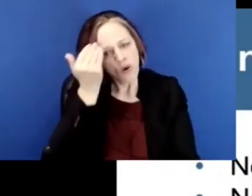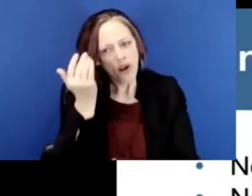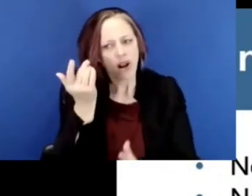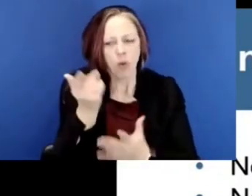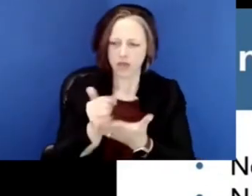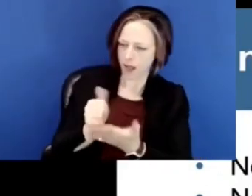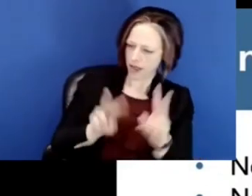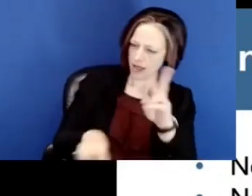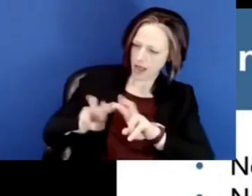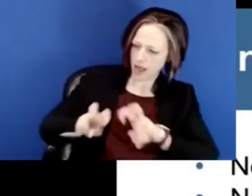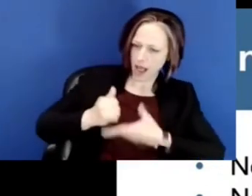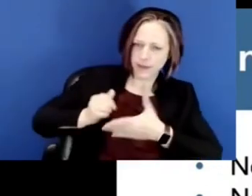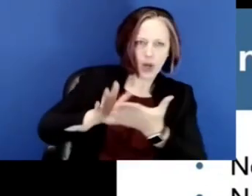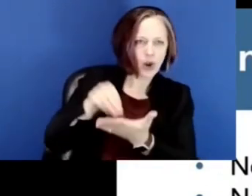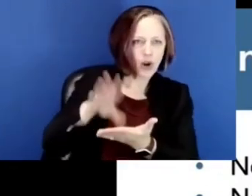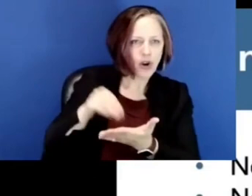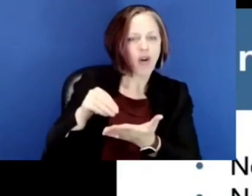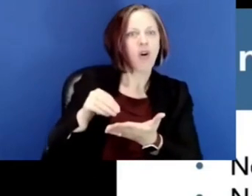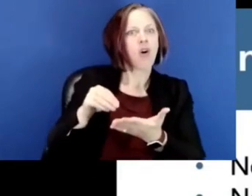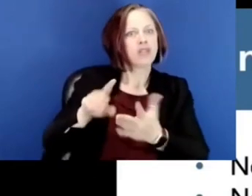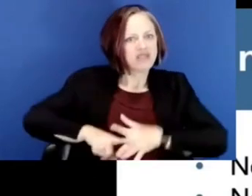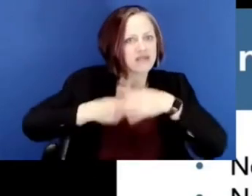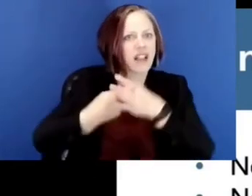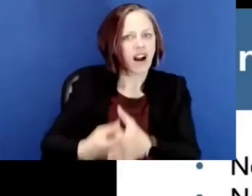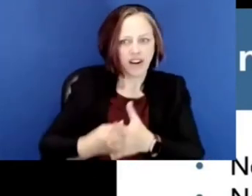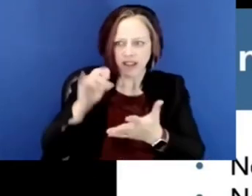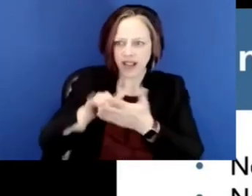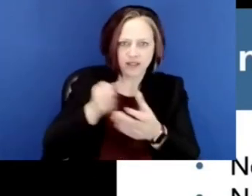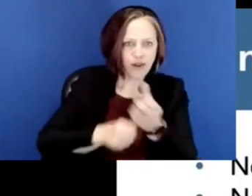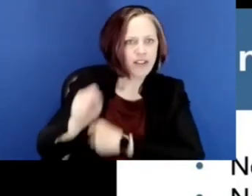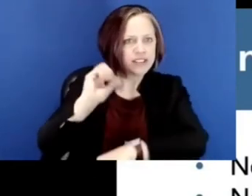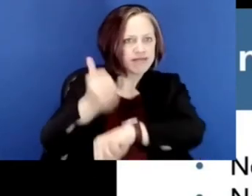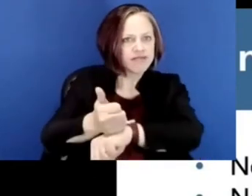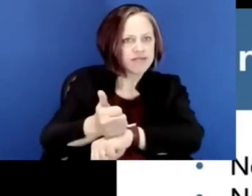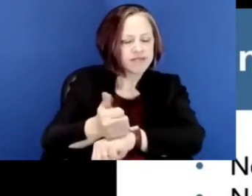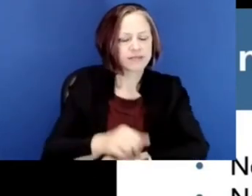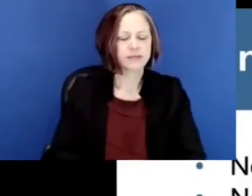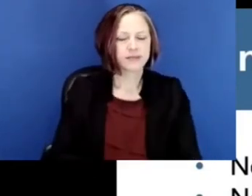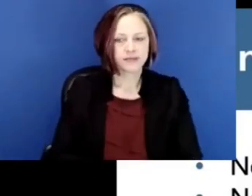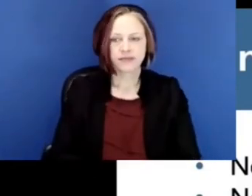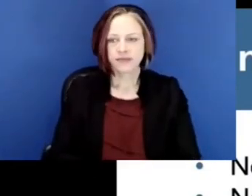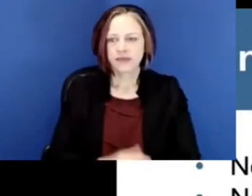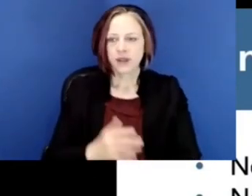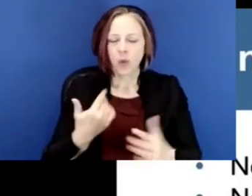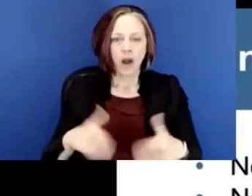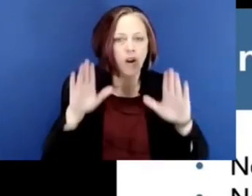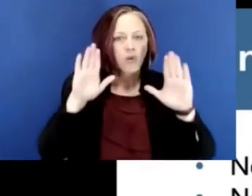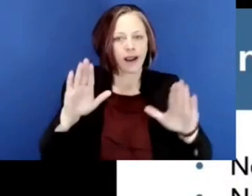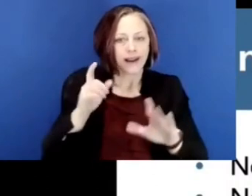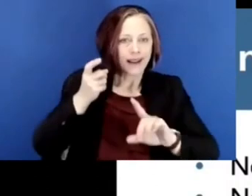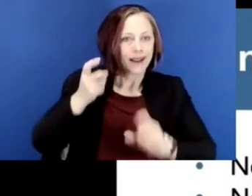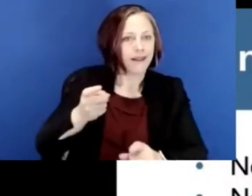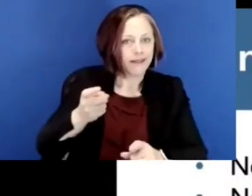what helps them learn and helping enact that set of strategies. What a